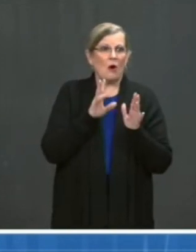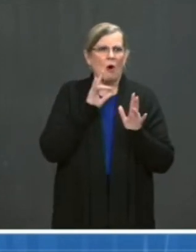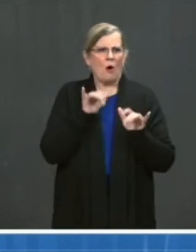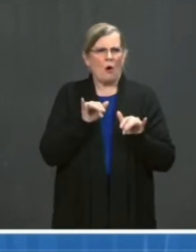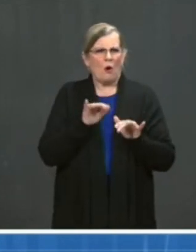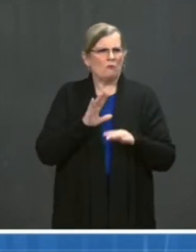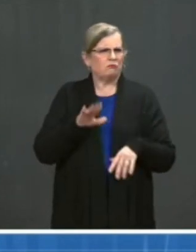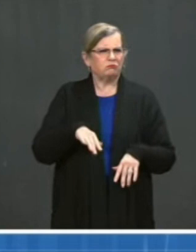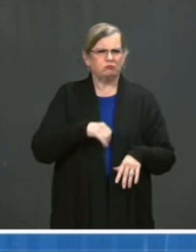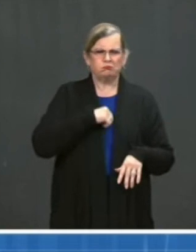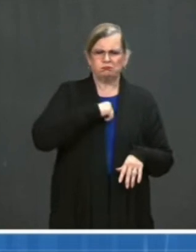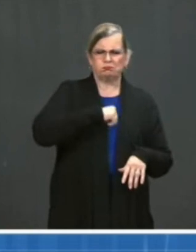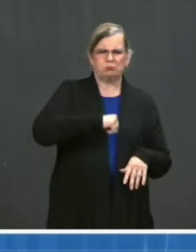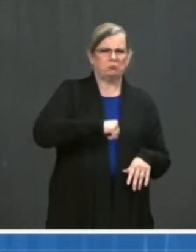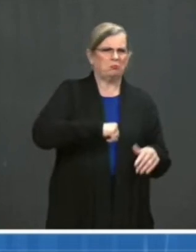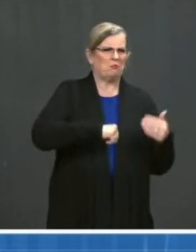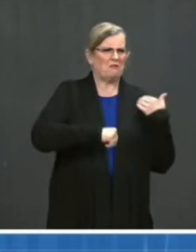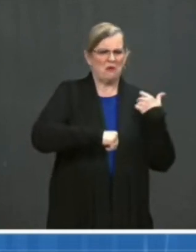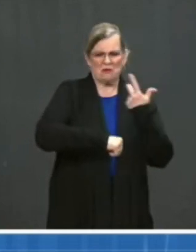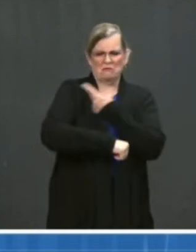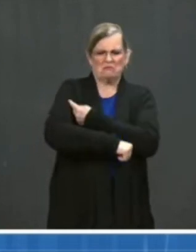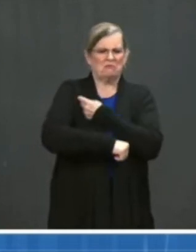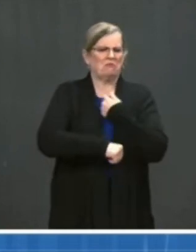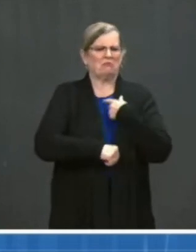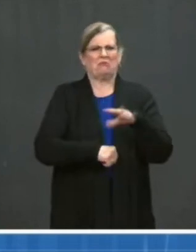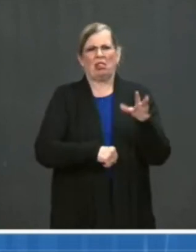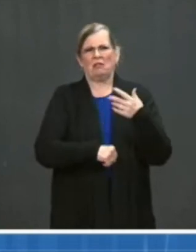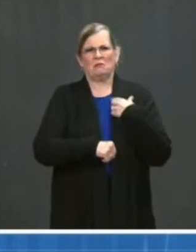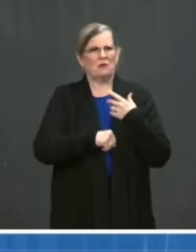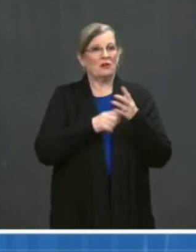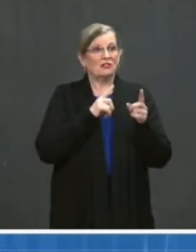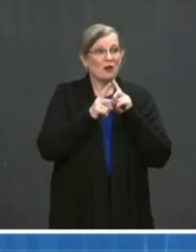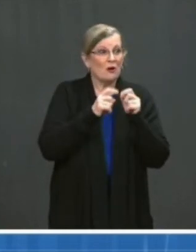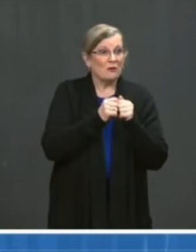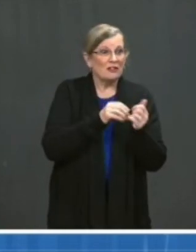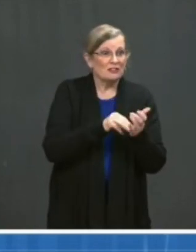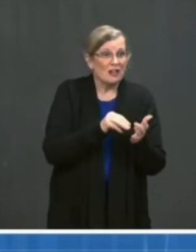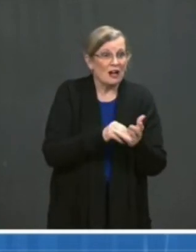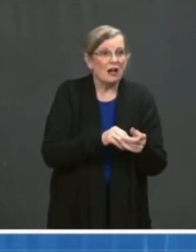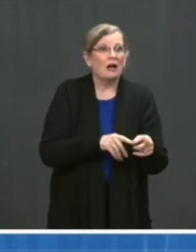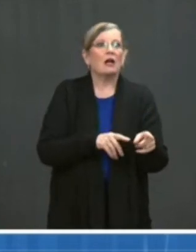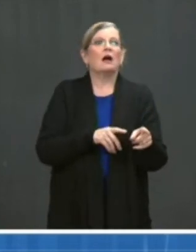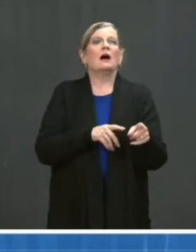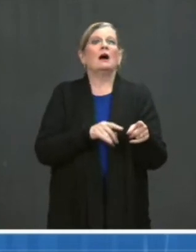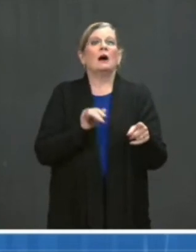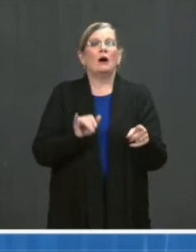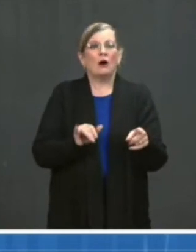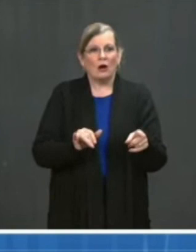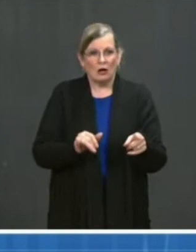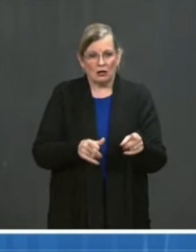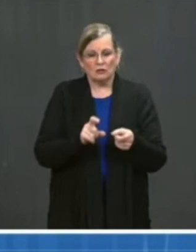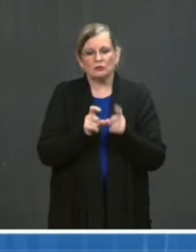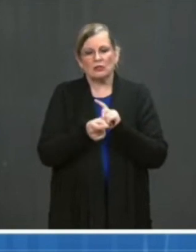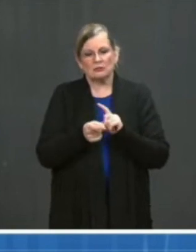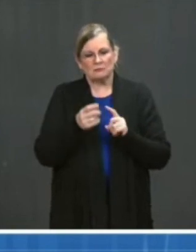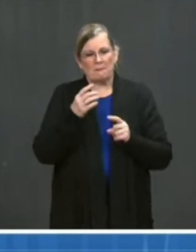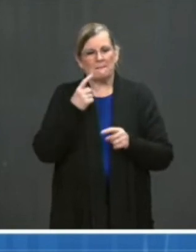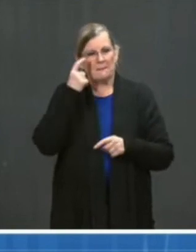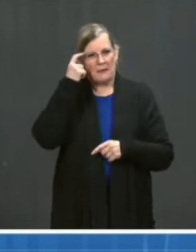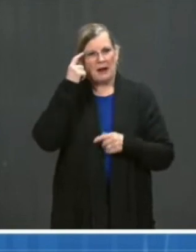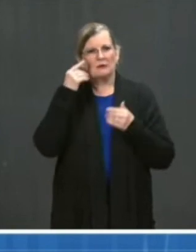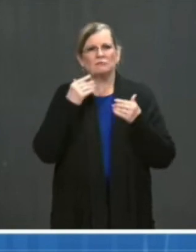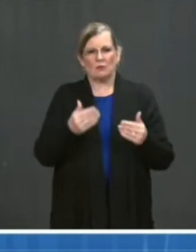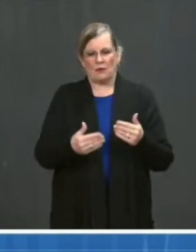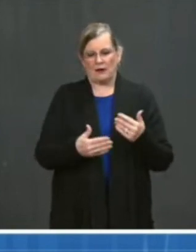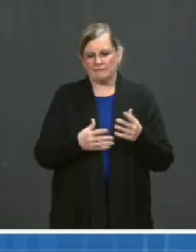science behind the vaccine is sound. I've also witnessed how people see their friends and family getting vaccinated, and that